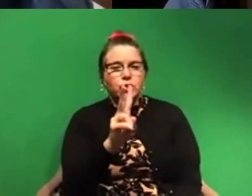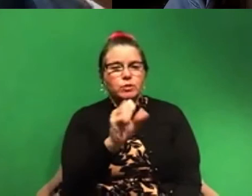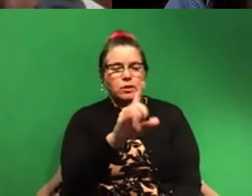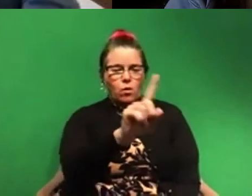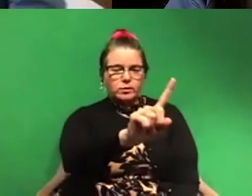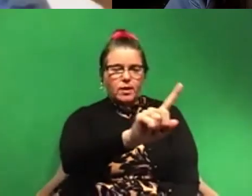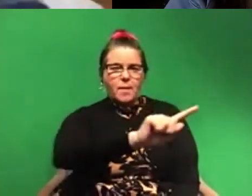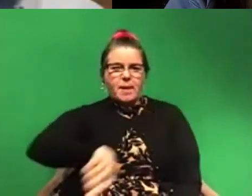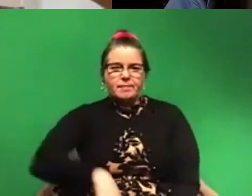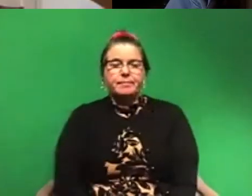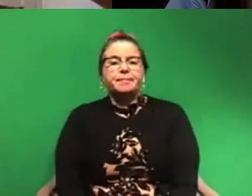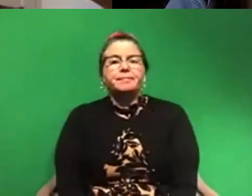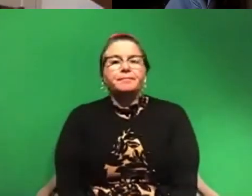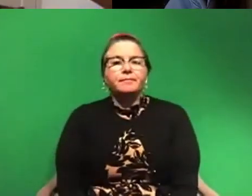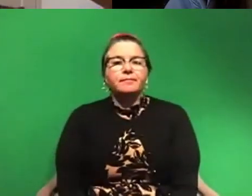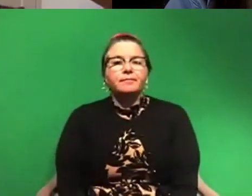Okay.